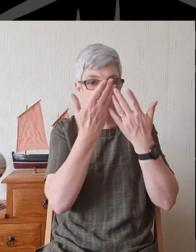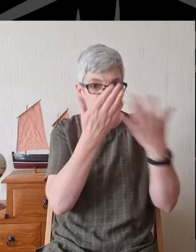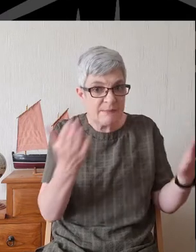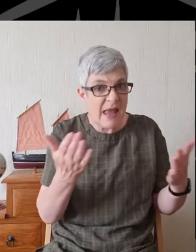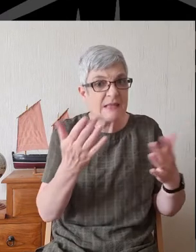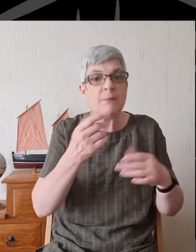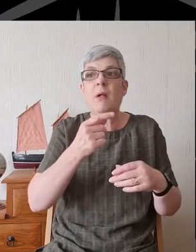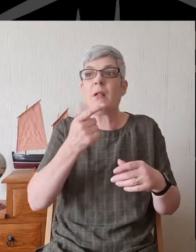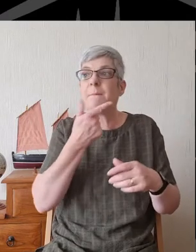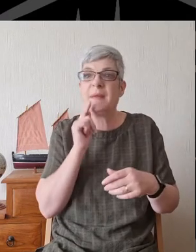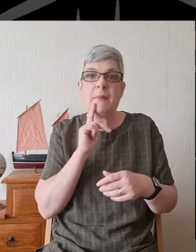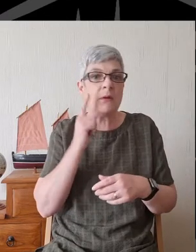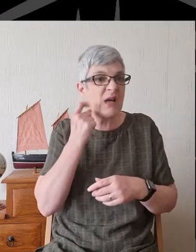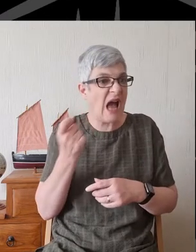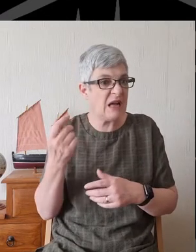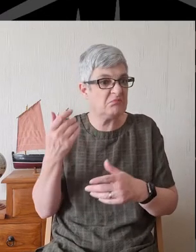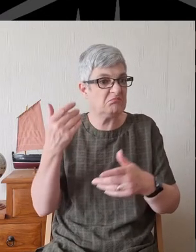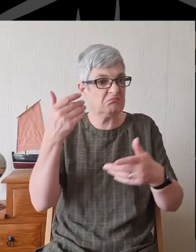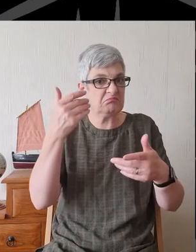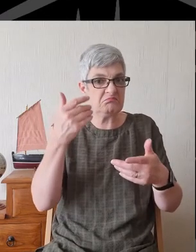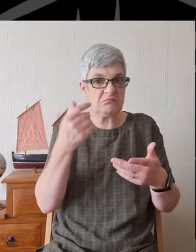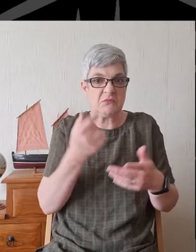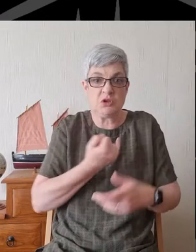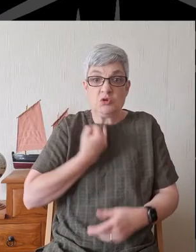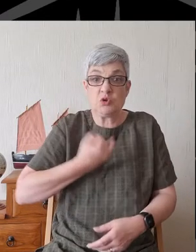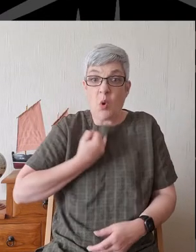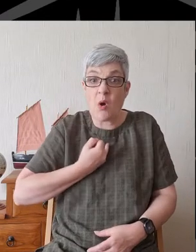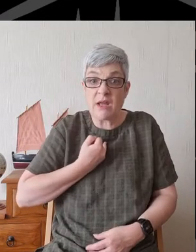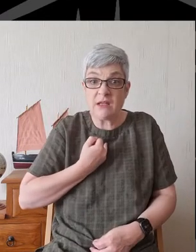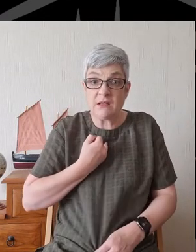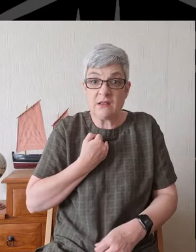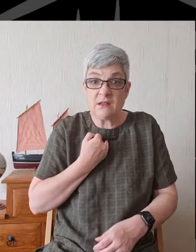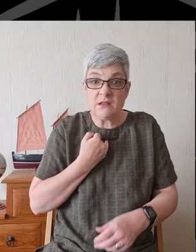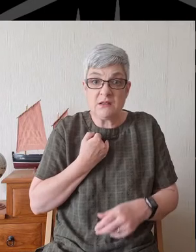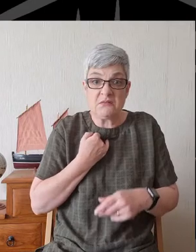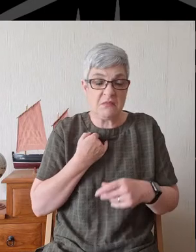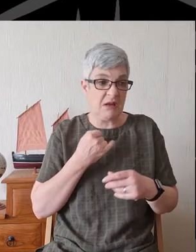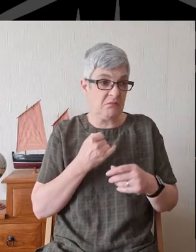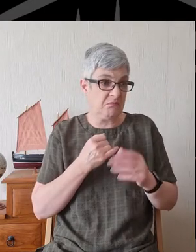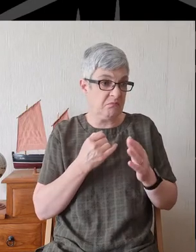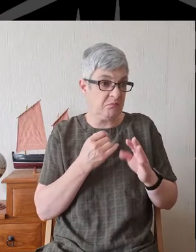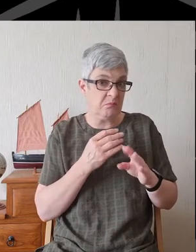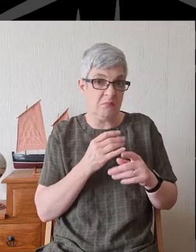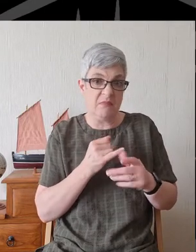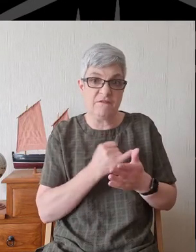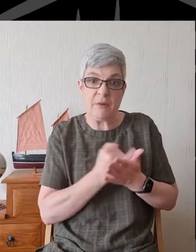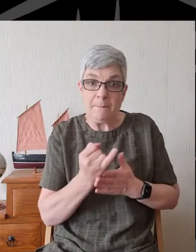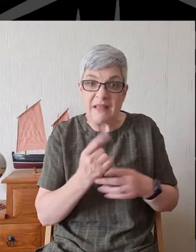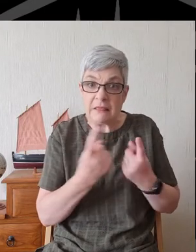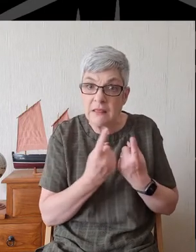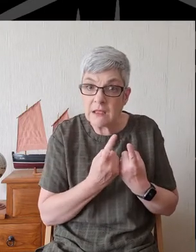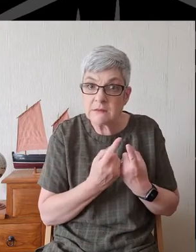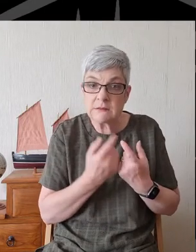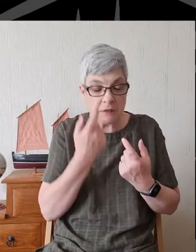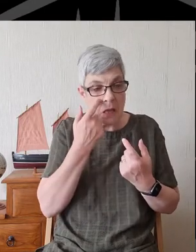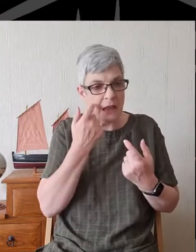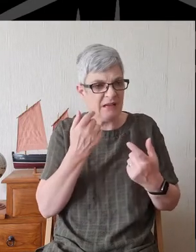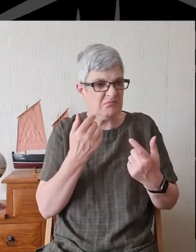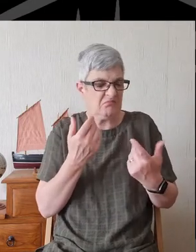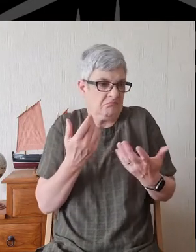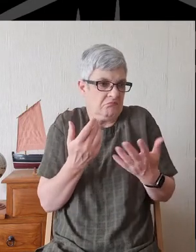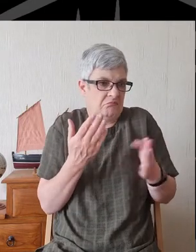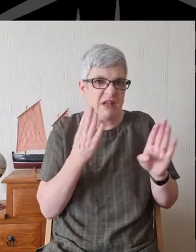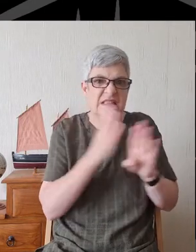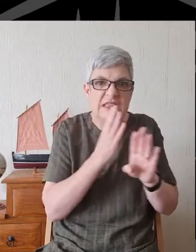to enjoy the tastes of forbidden fruit under a secret, a secret cloak and under some